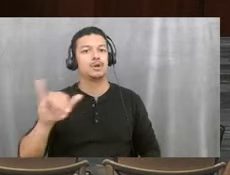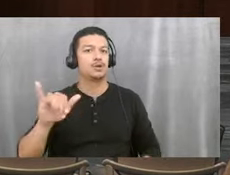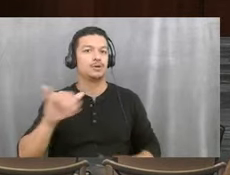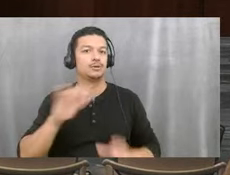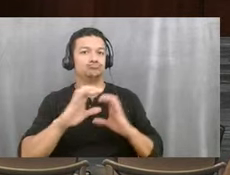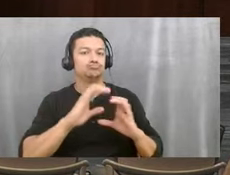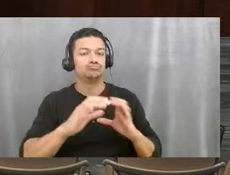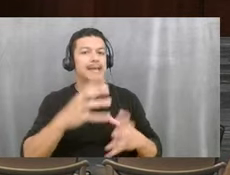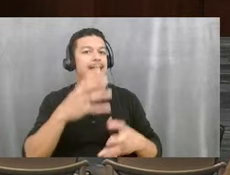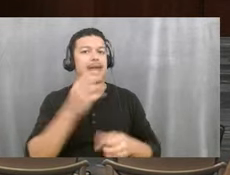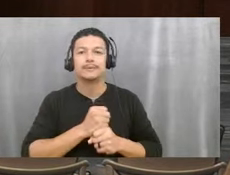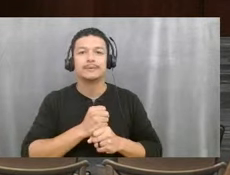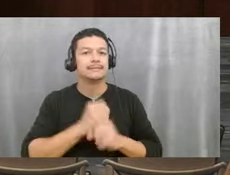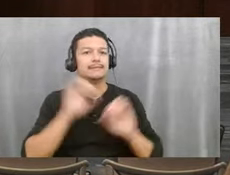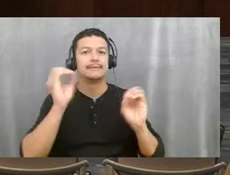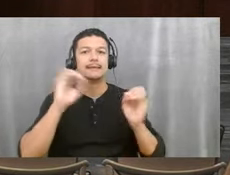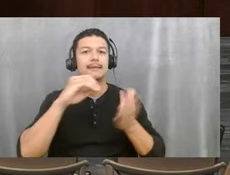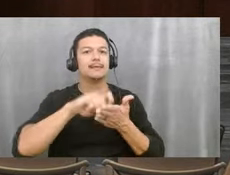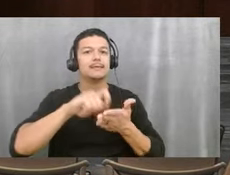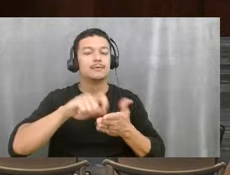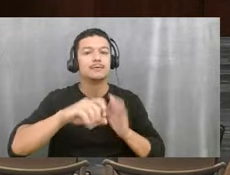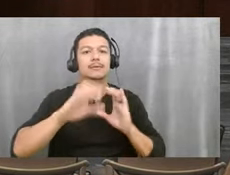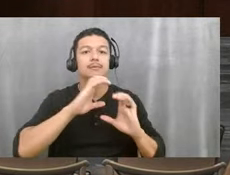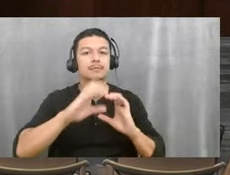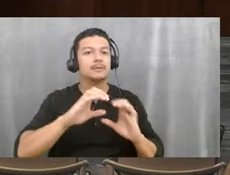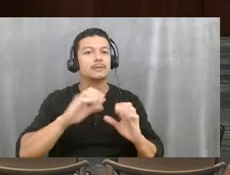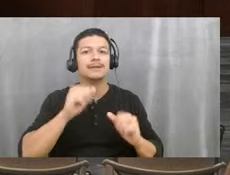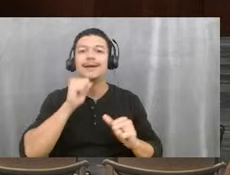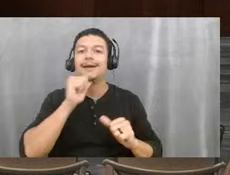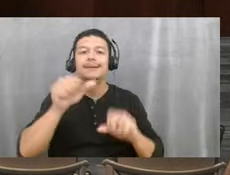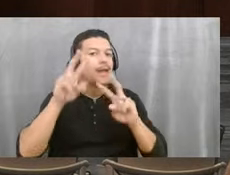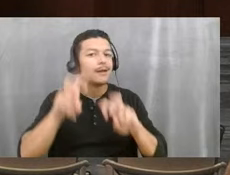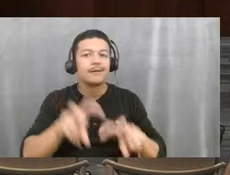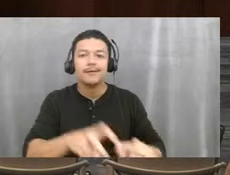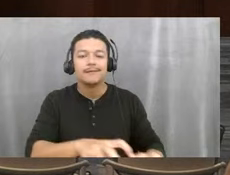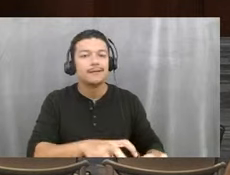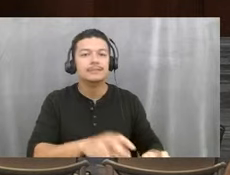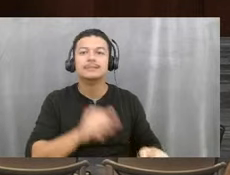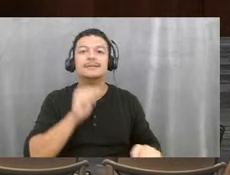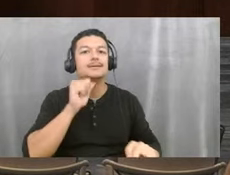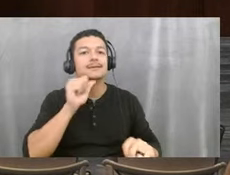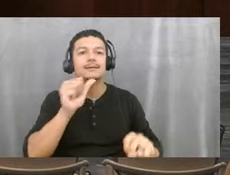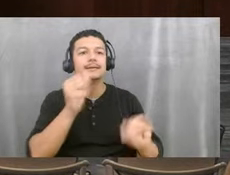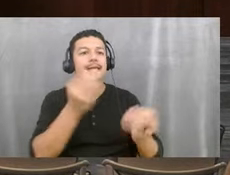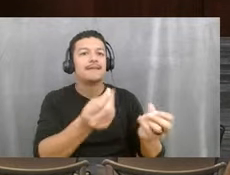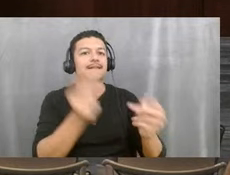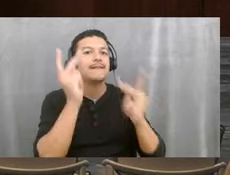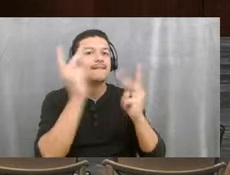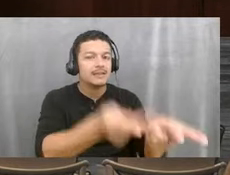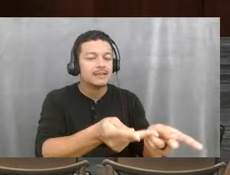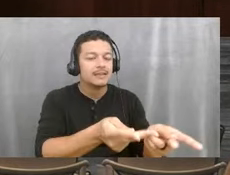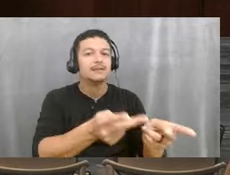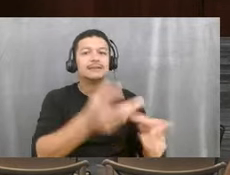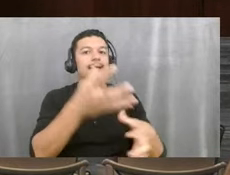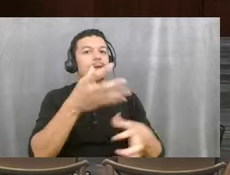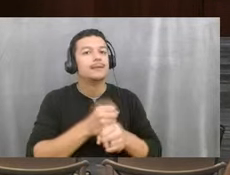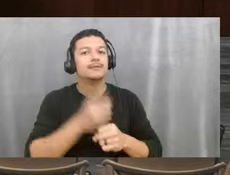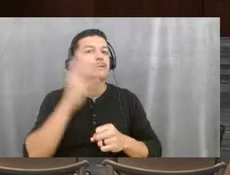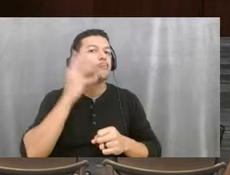communication, conducted an investigation, made a site visit, received expert opinion.